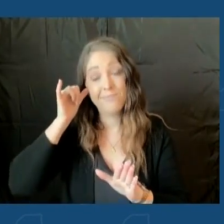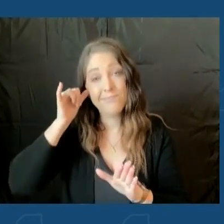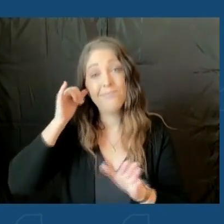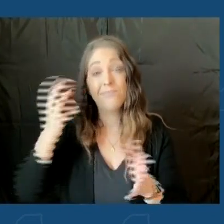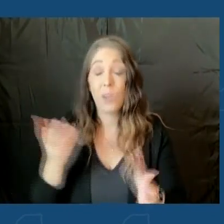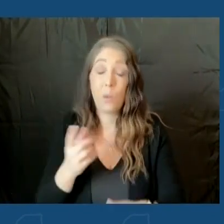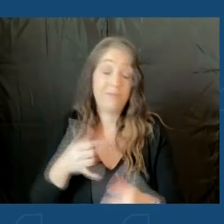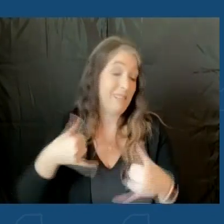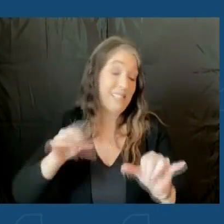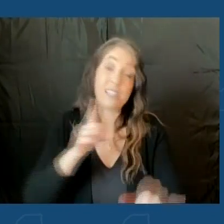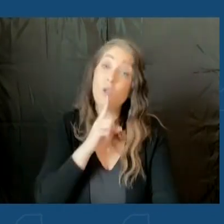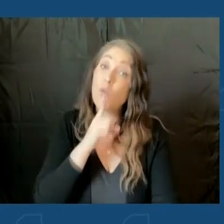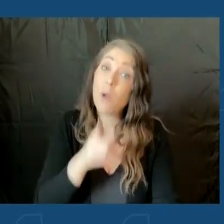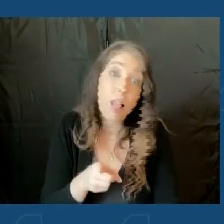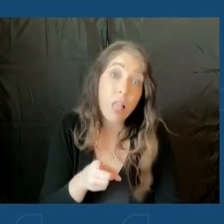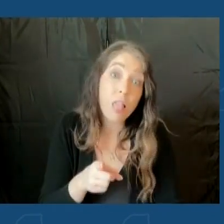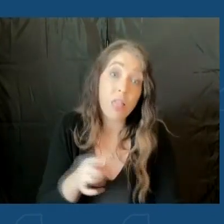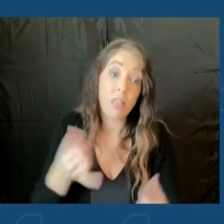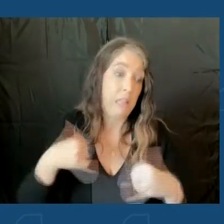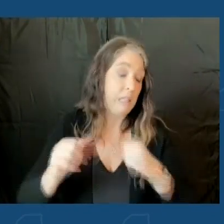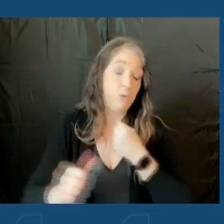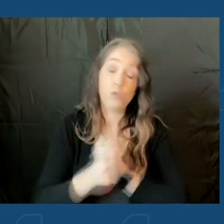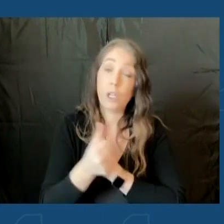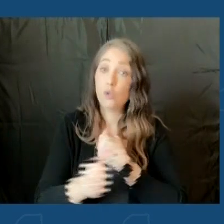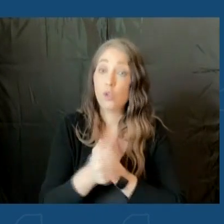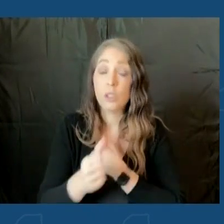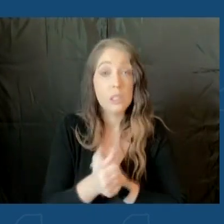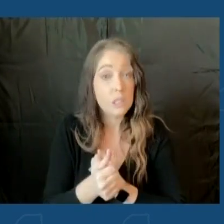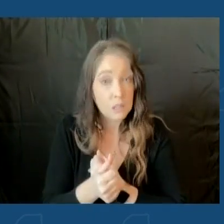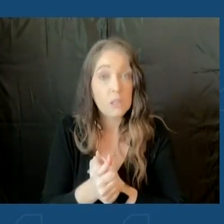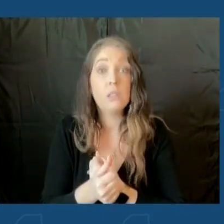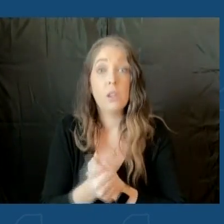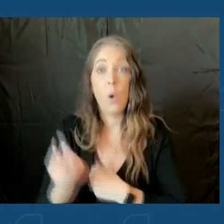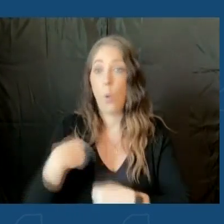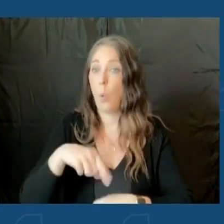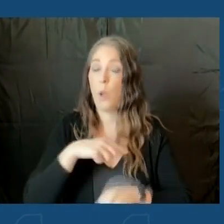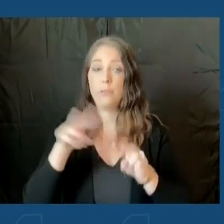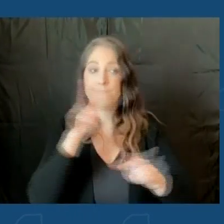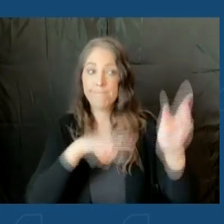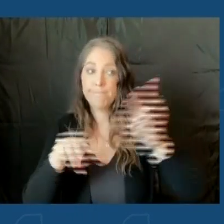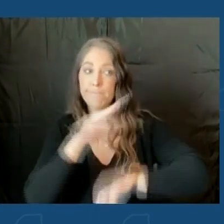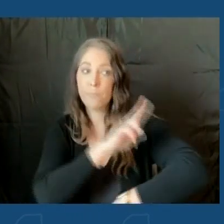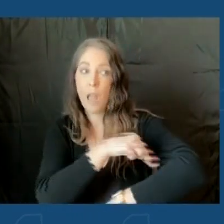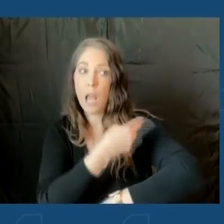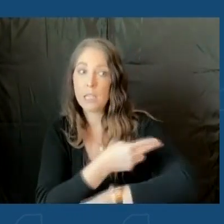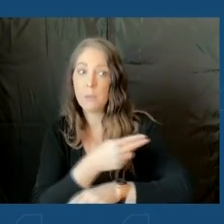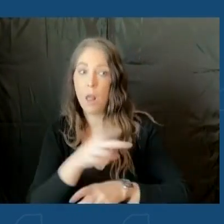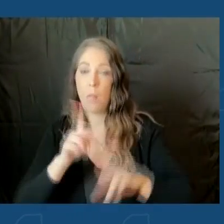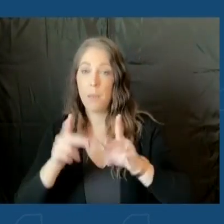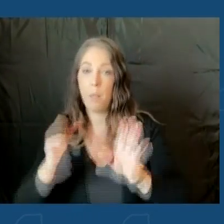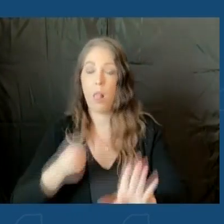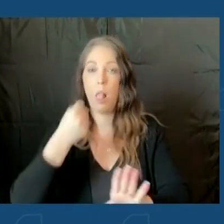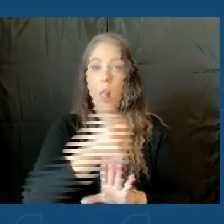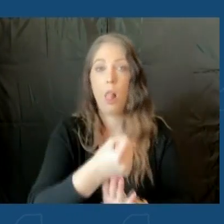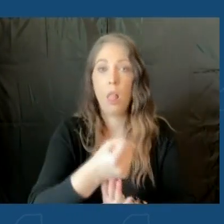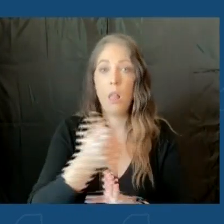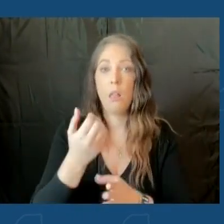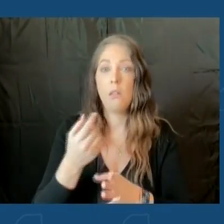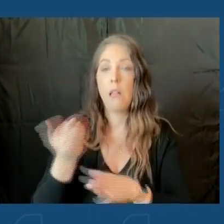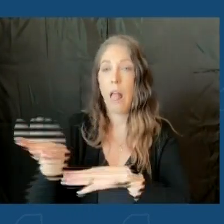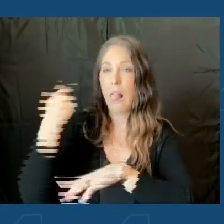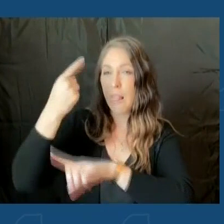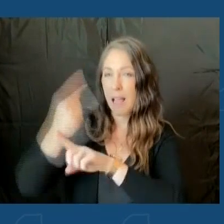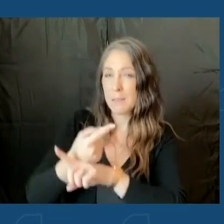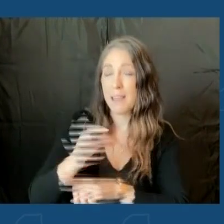is still real. It is still dangerous. And, you we are looking at hospitalizations trending upwards. A month ago was about 9 per 100,000.